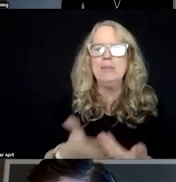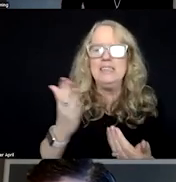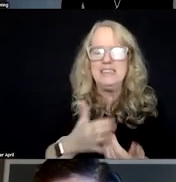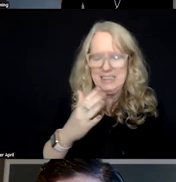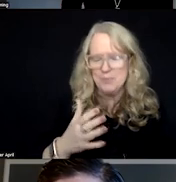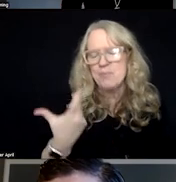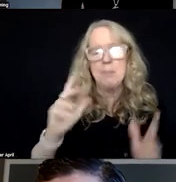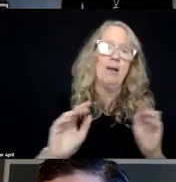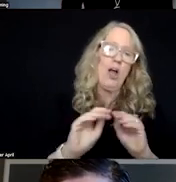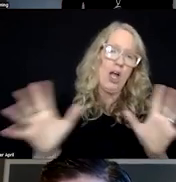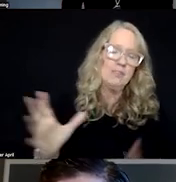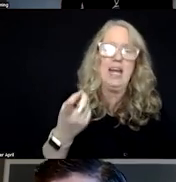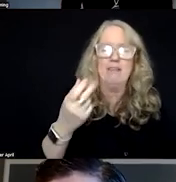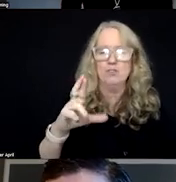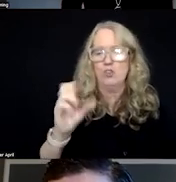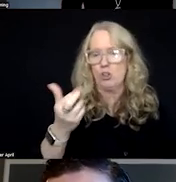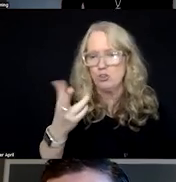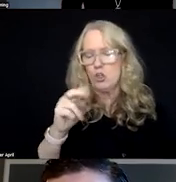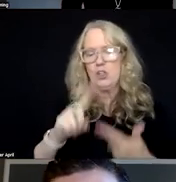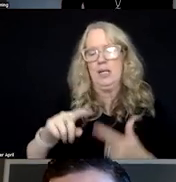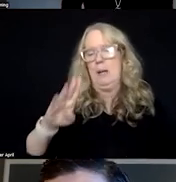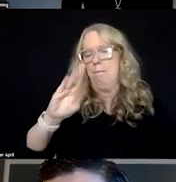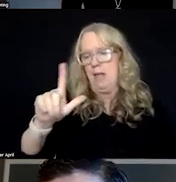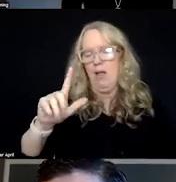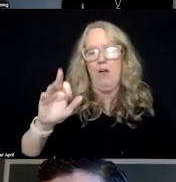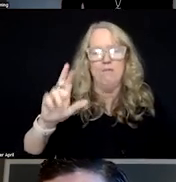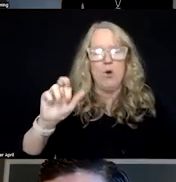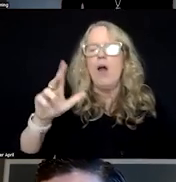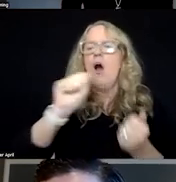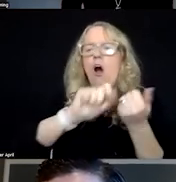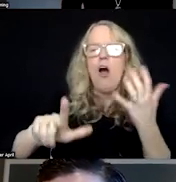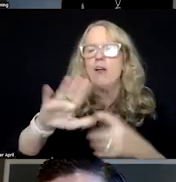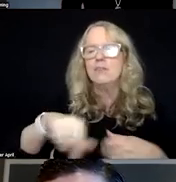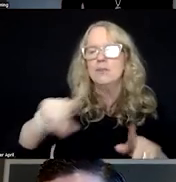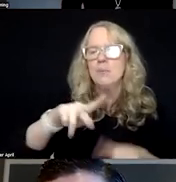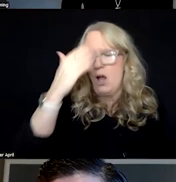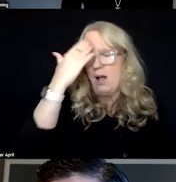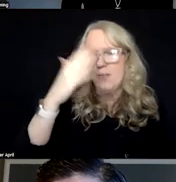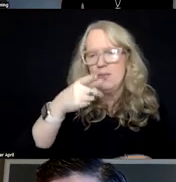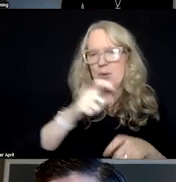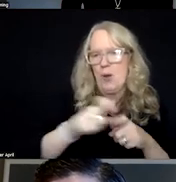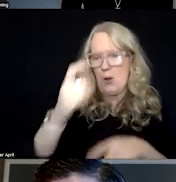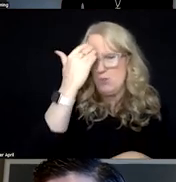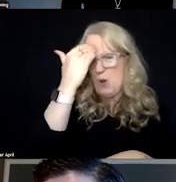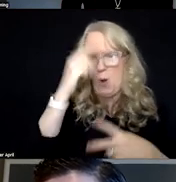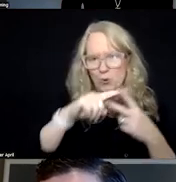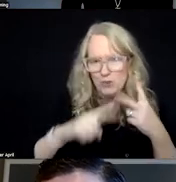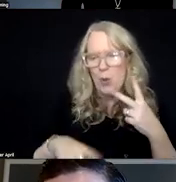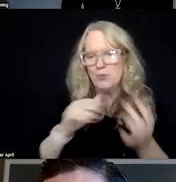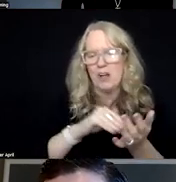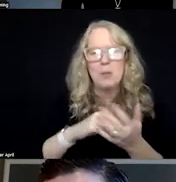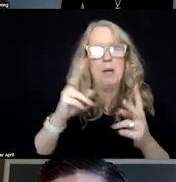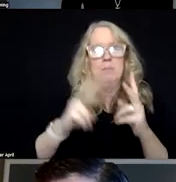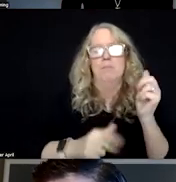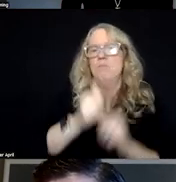than obviously having Dr. Carson, also Dr. Balfour. I'm sure everyone on the call knows. But this is what I'm most proud